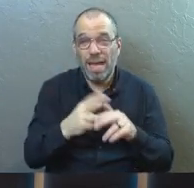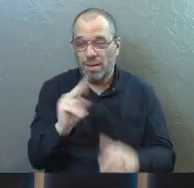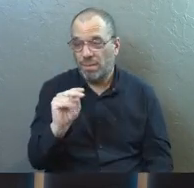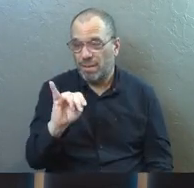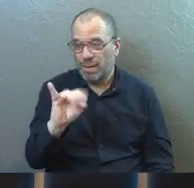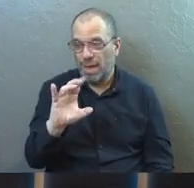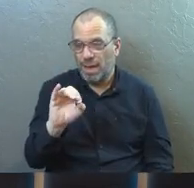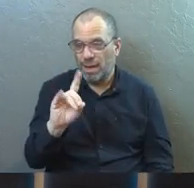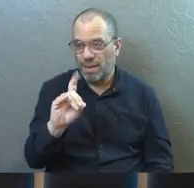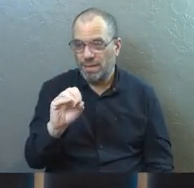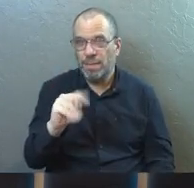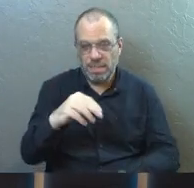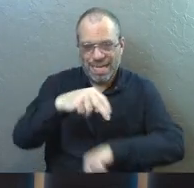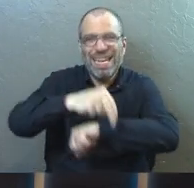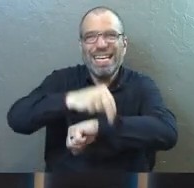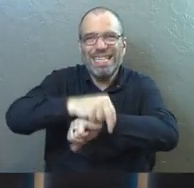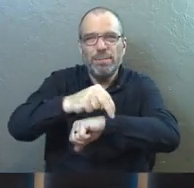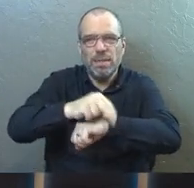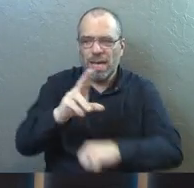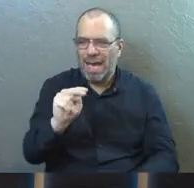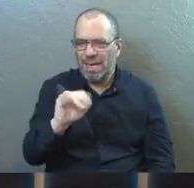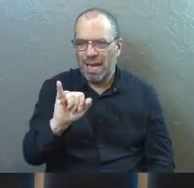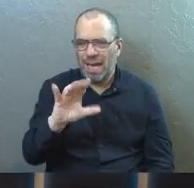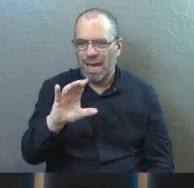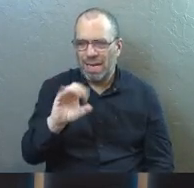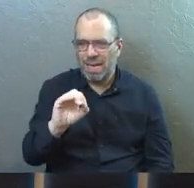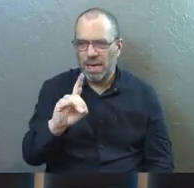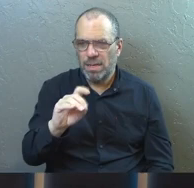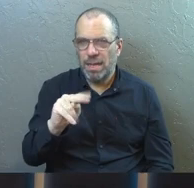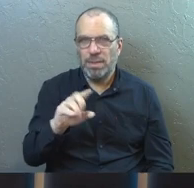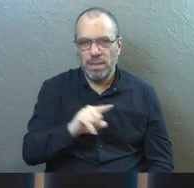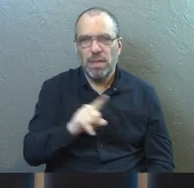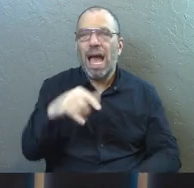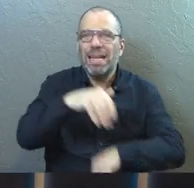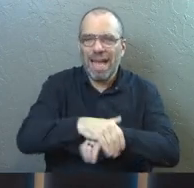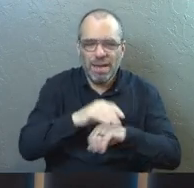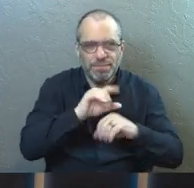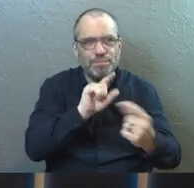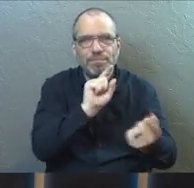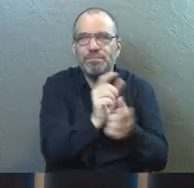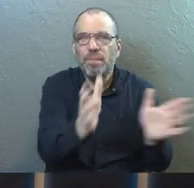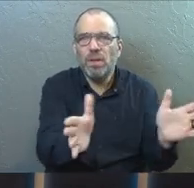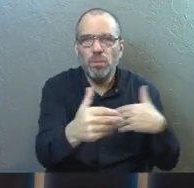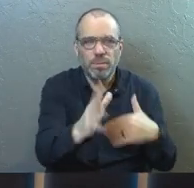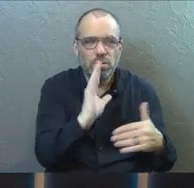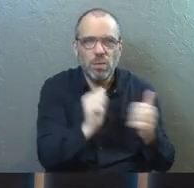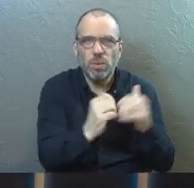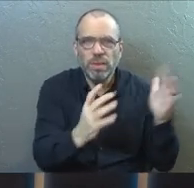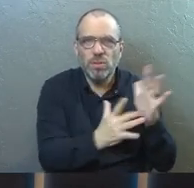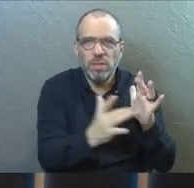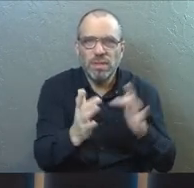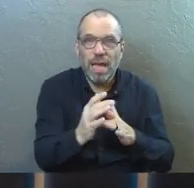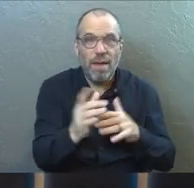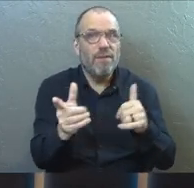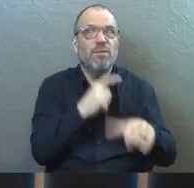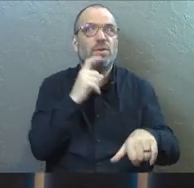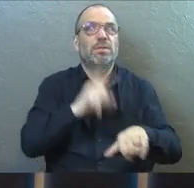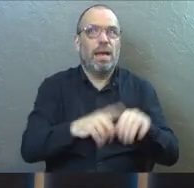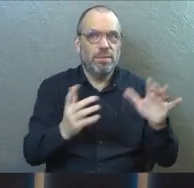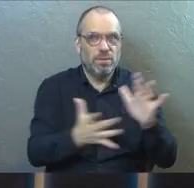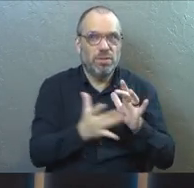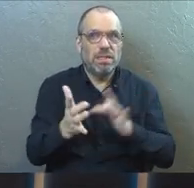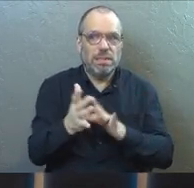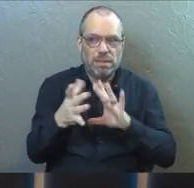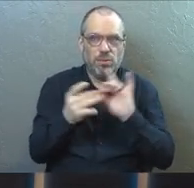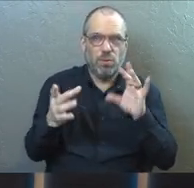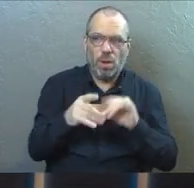Nicodemus. And he goes up at night to this room and he speaks with Jesus. And that's the first time Jesus